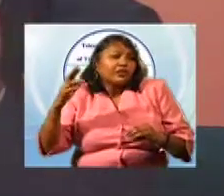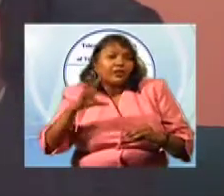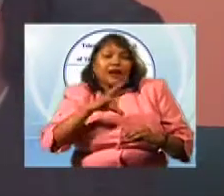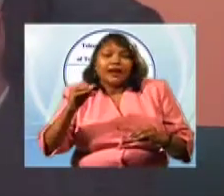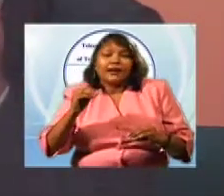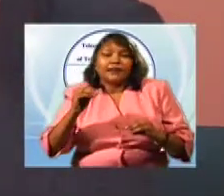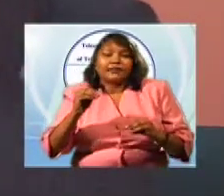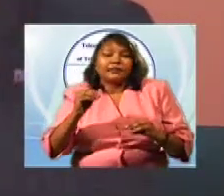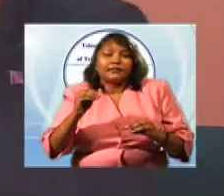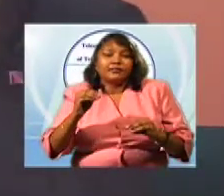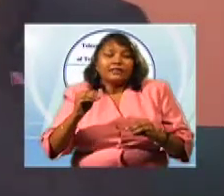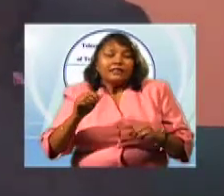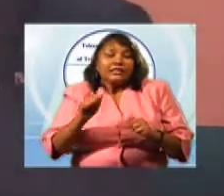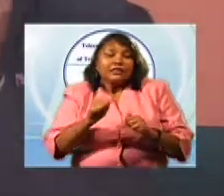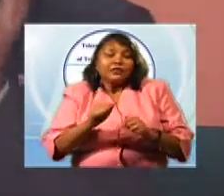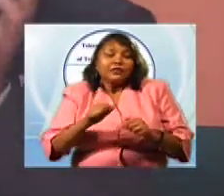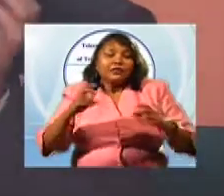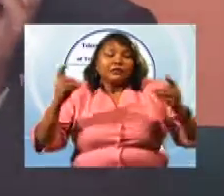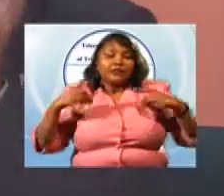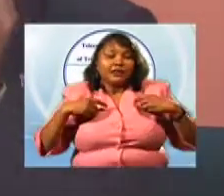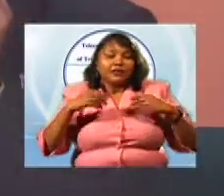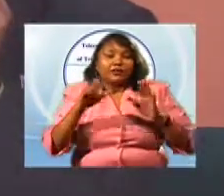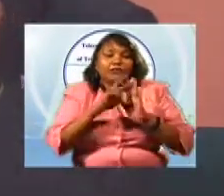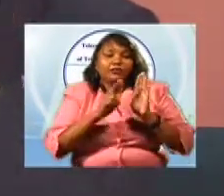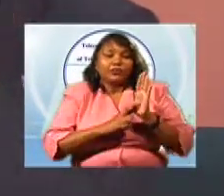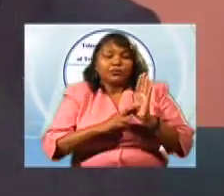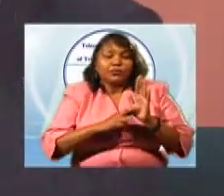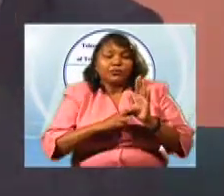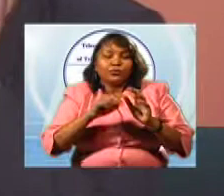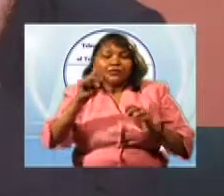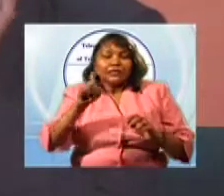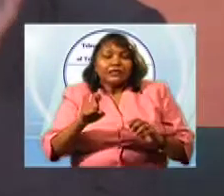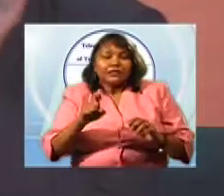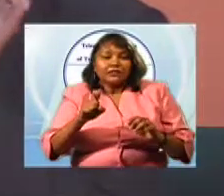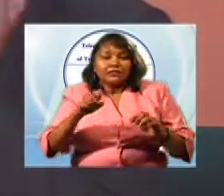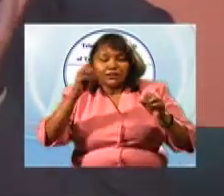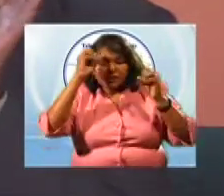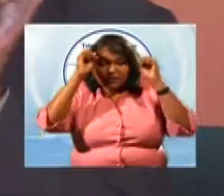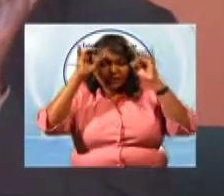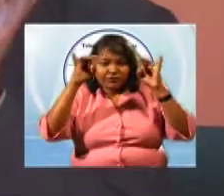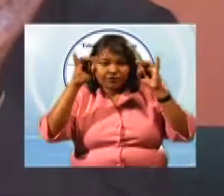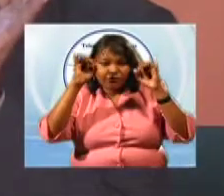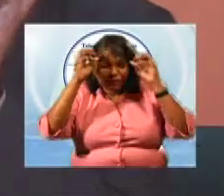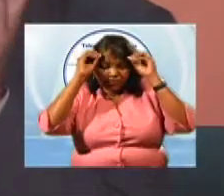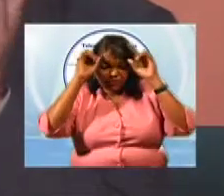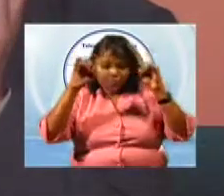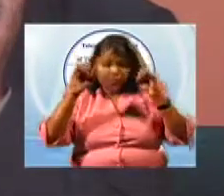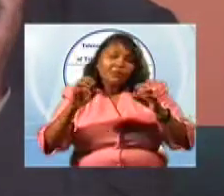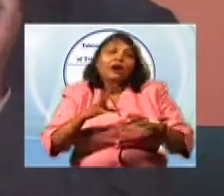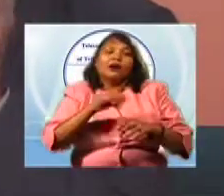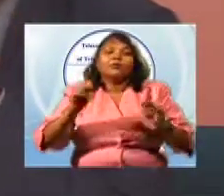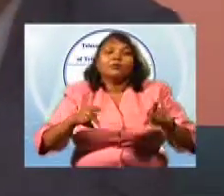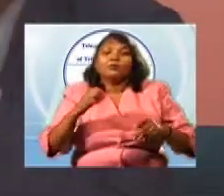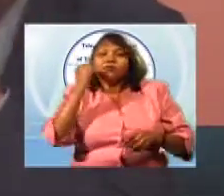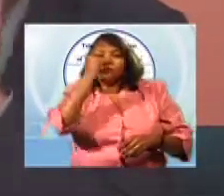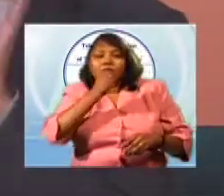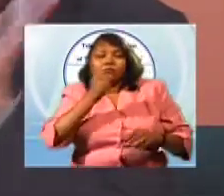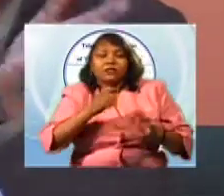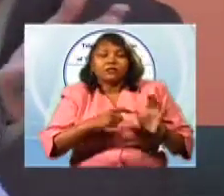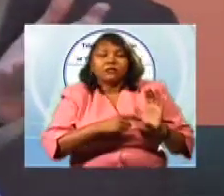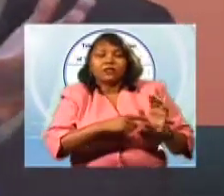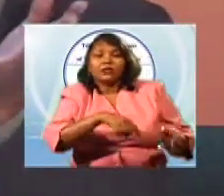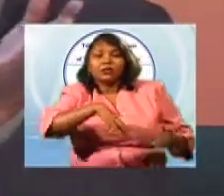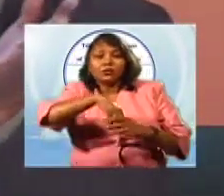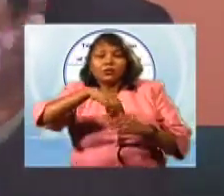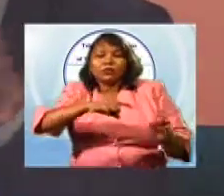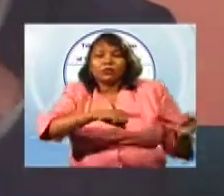National Broadcasting Service, which does not exist, was to inform, educate, and entertain. really, really, we took it seriously, and we would go out and